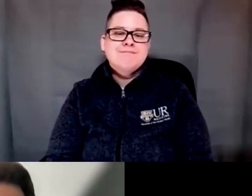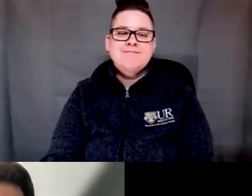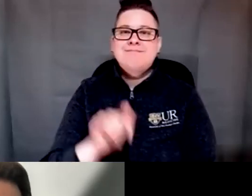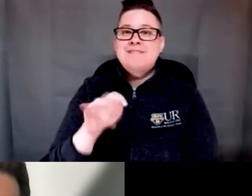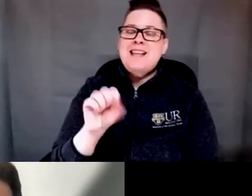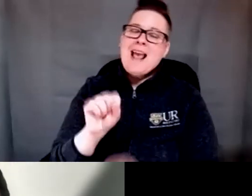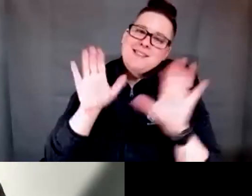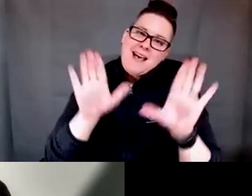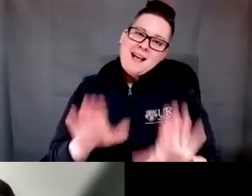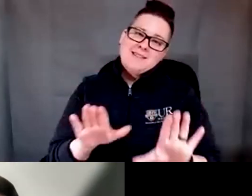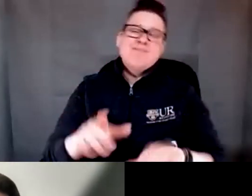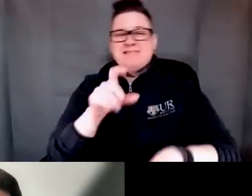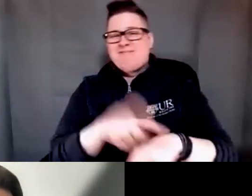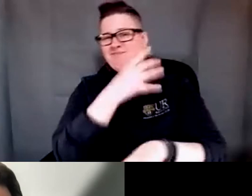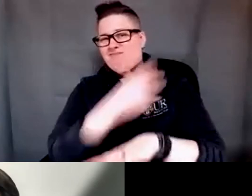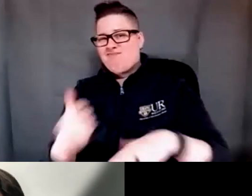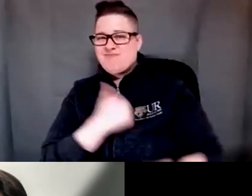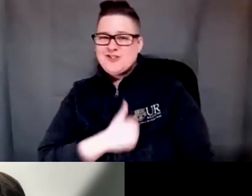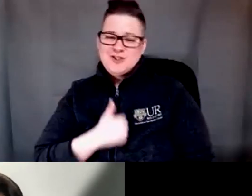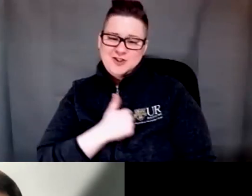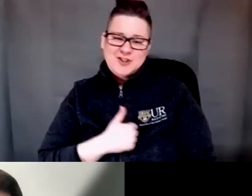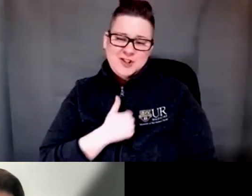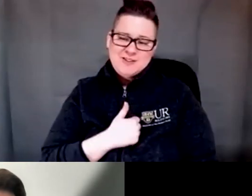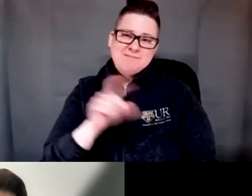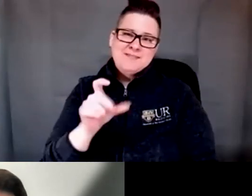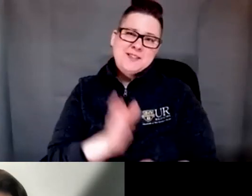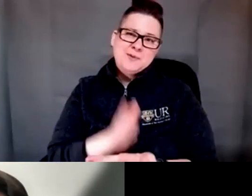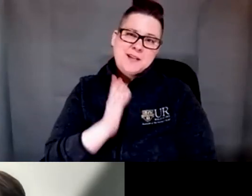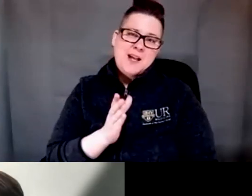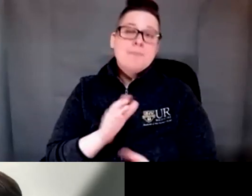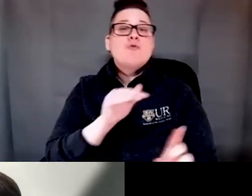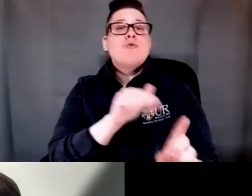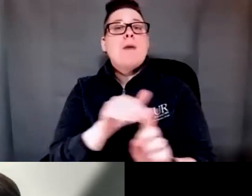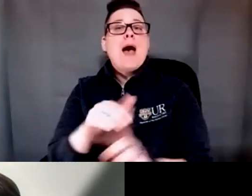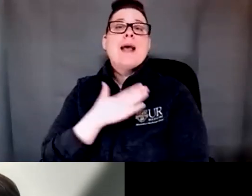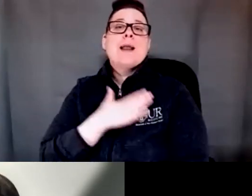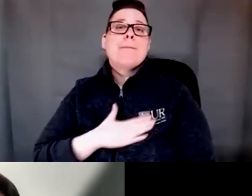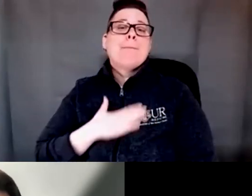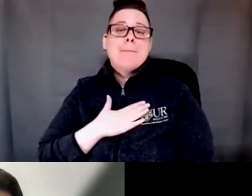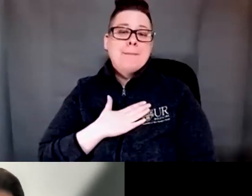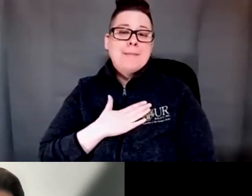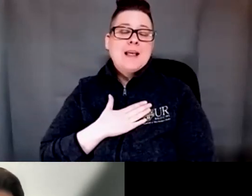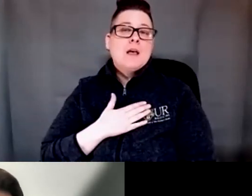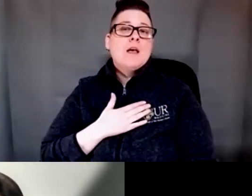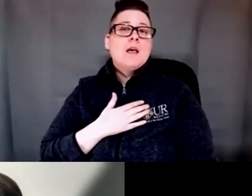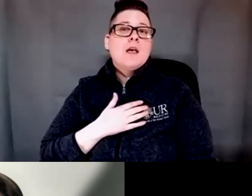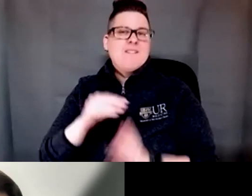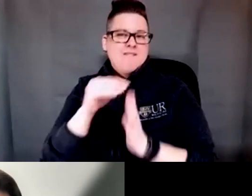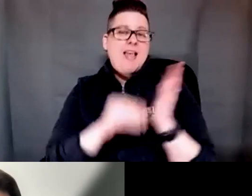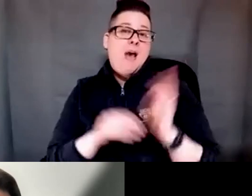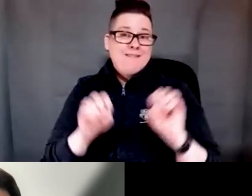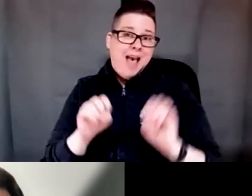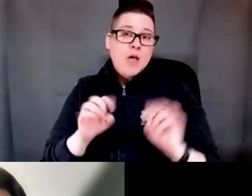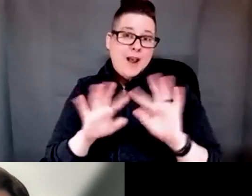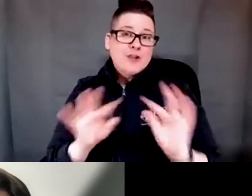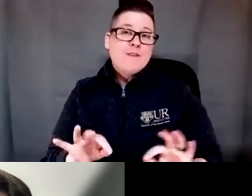Excellent. Well, we're out of time I'm afraid so we're going to need to stop remind everybody to please look for a way to fill out the evaluation